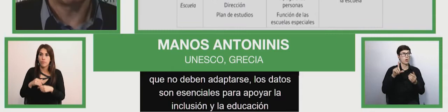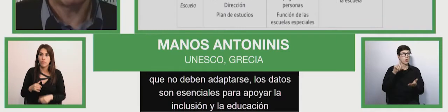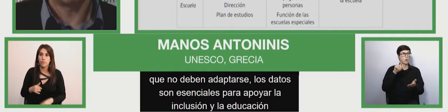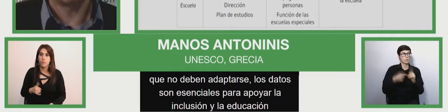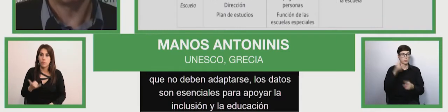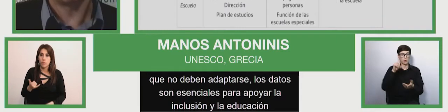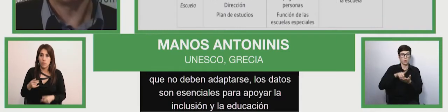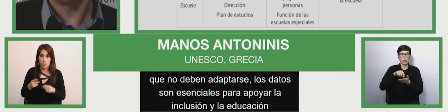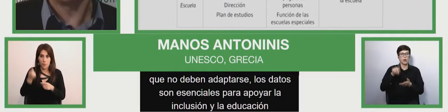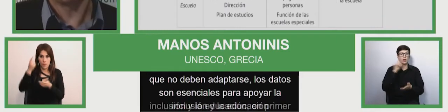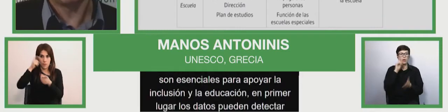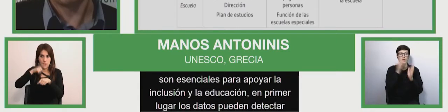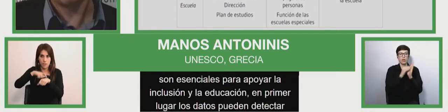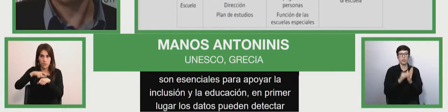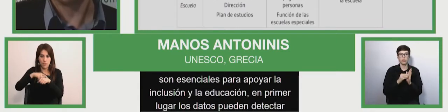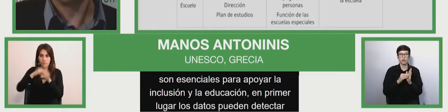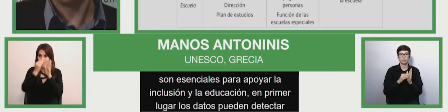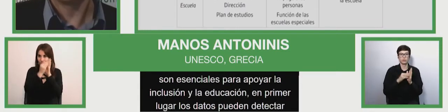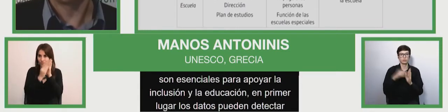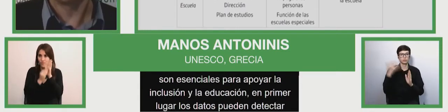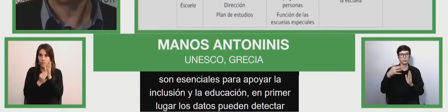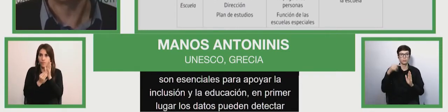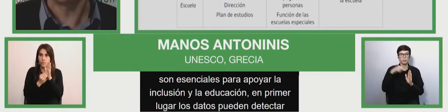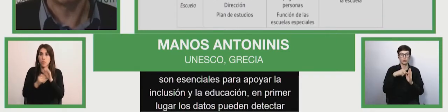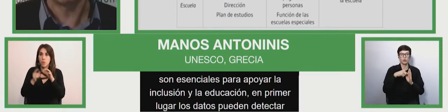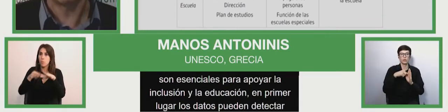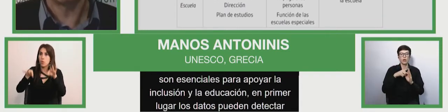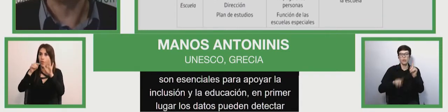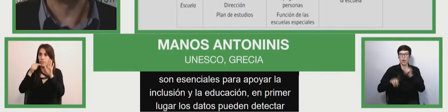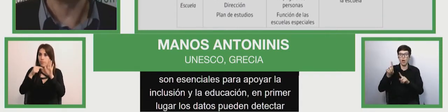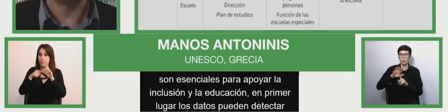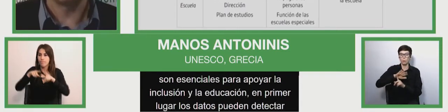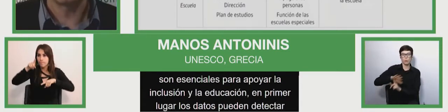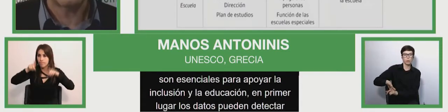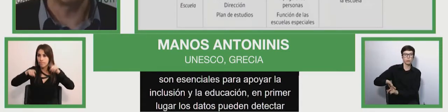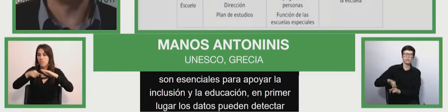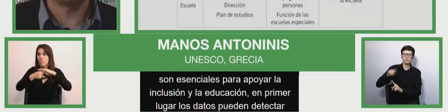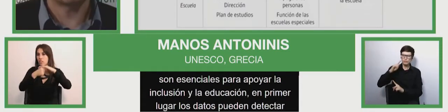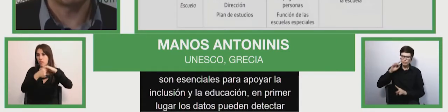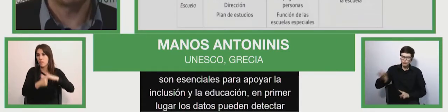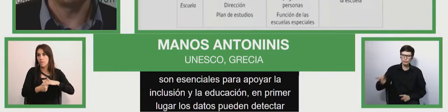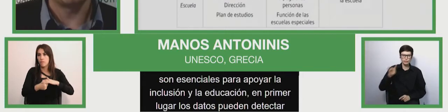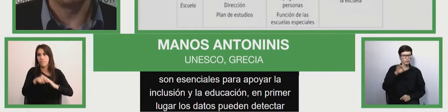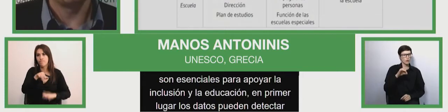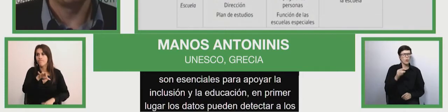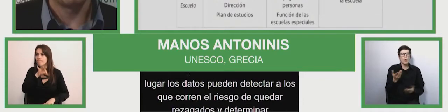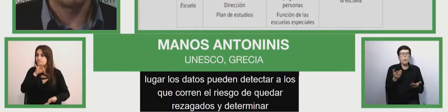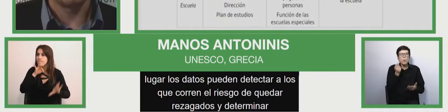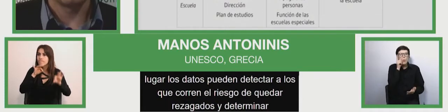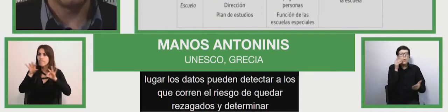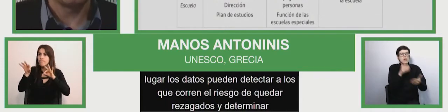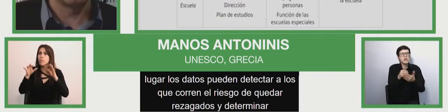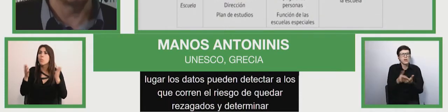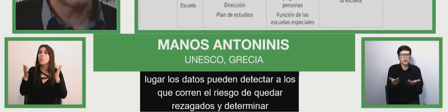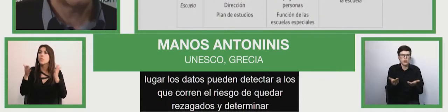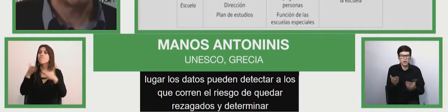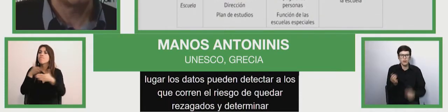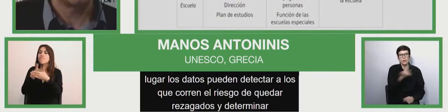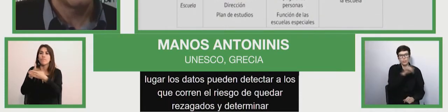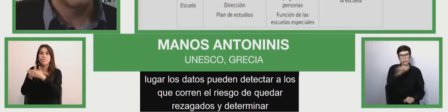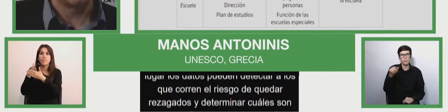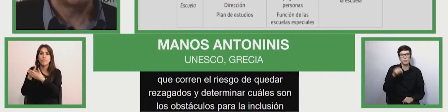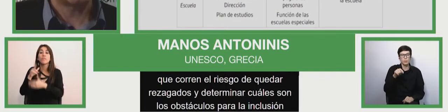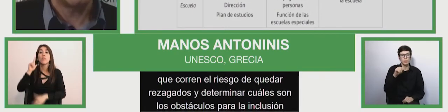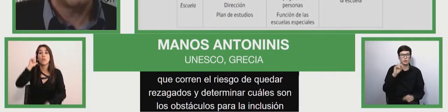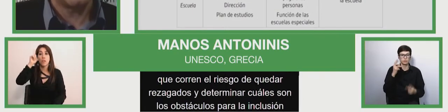falling behind and determine what are the obstacles for inclusion. Secondly, data based on